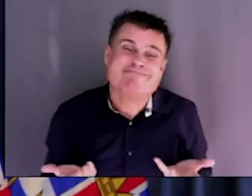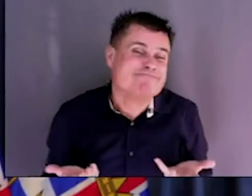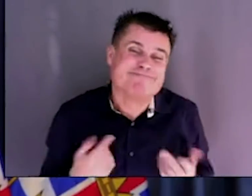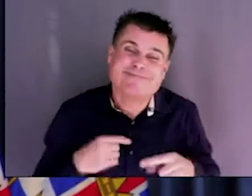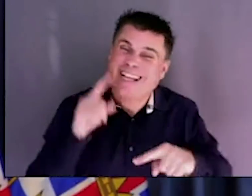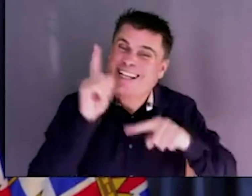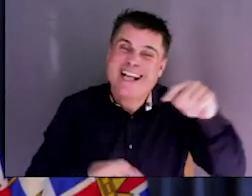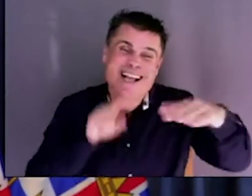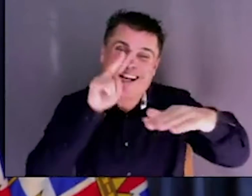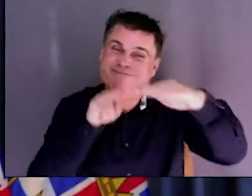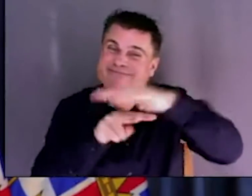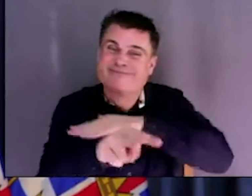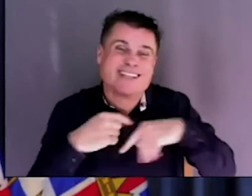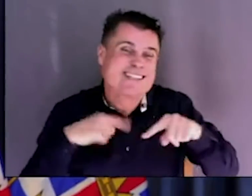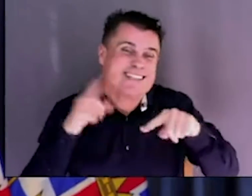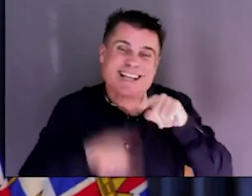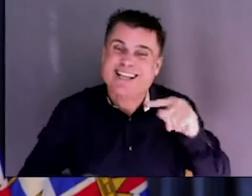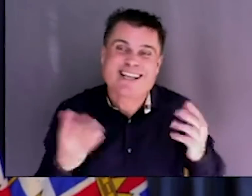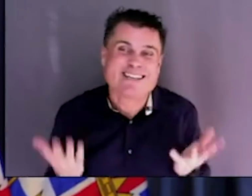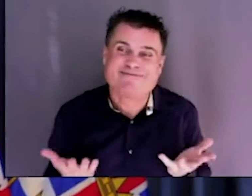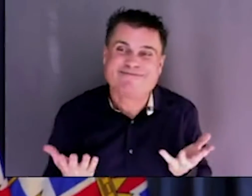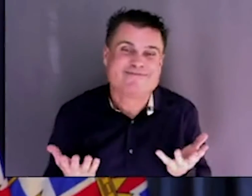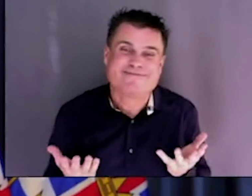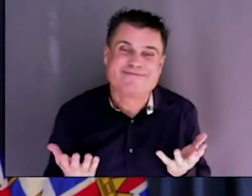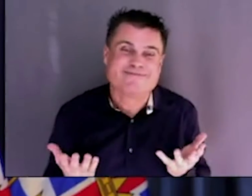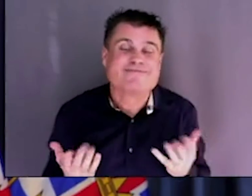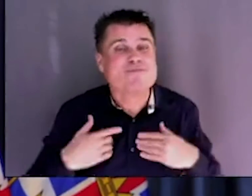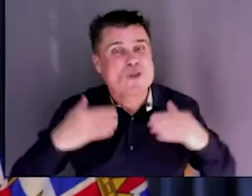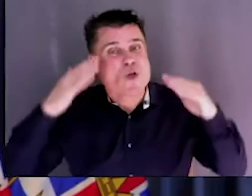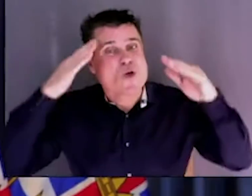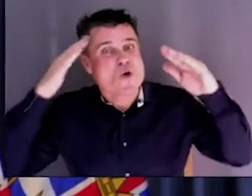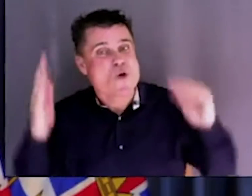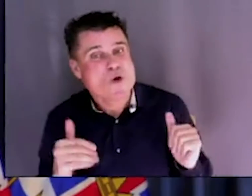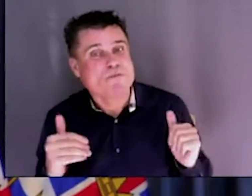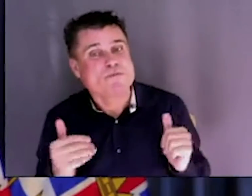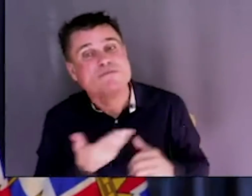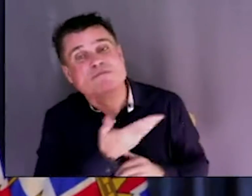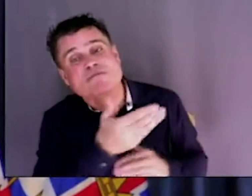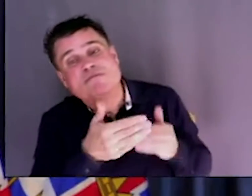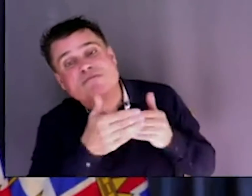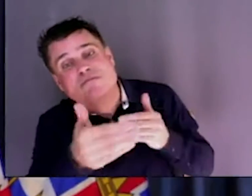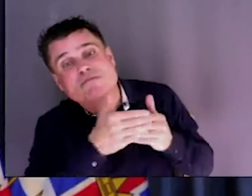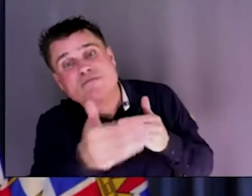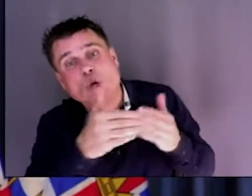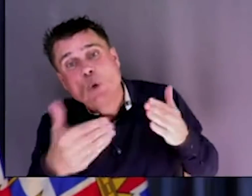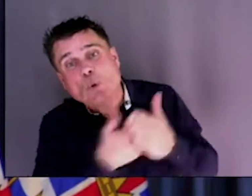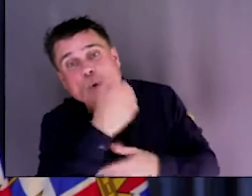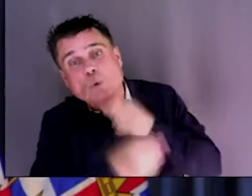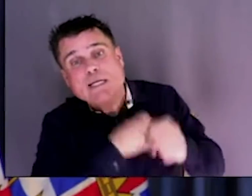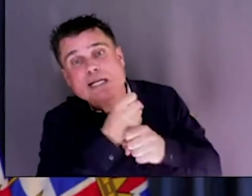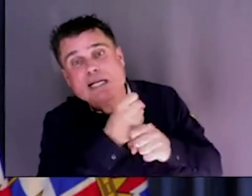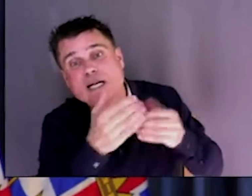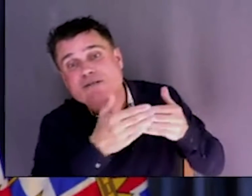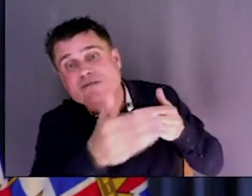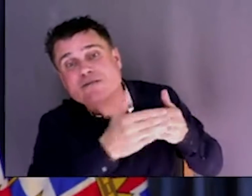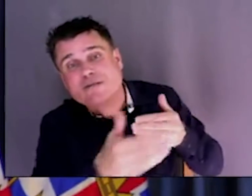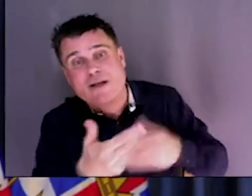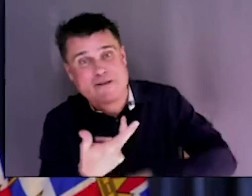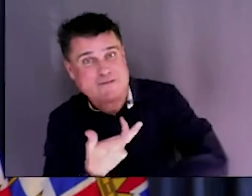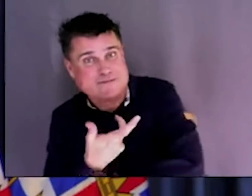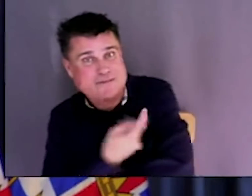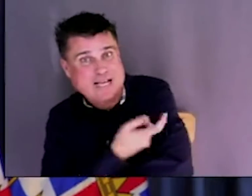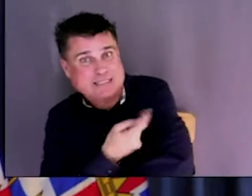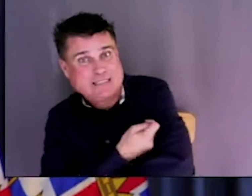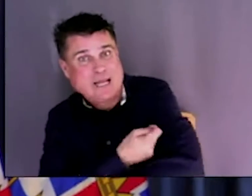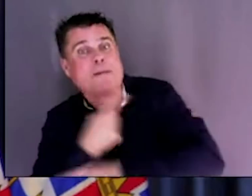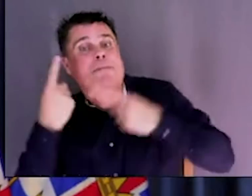we have hope on the horizon in the form of vaccines approved in Britain today. The federal government is working on the final